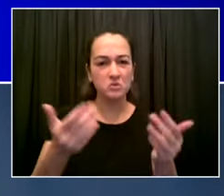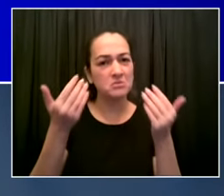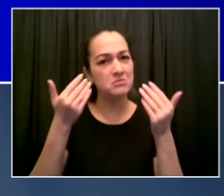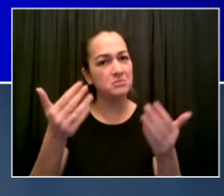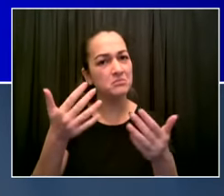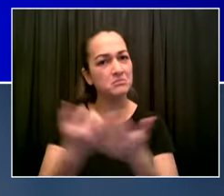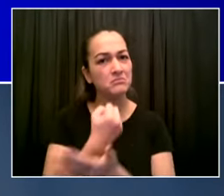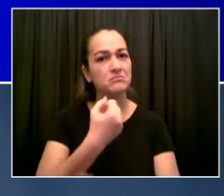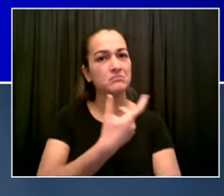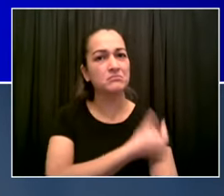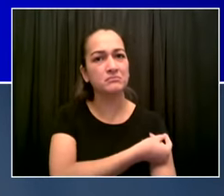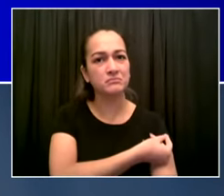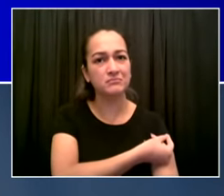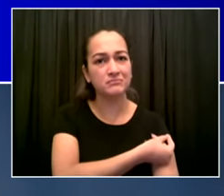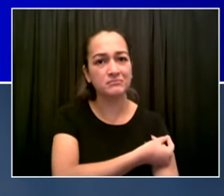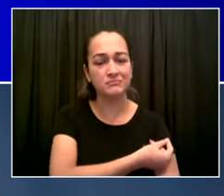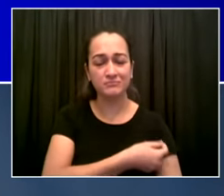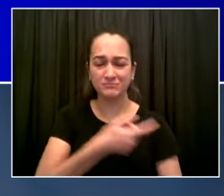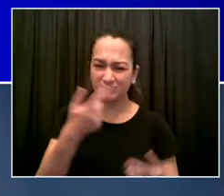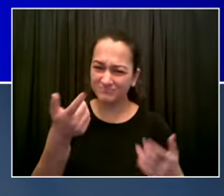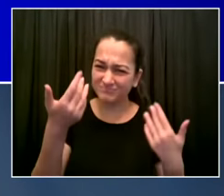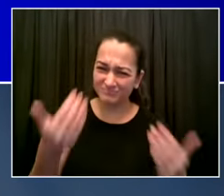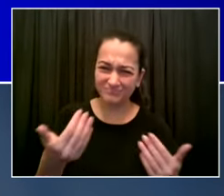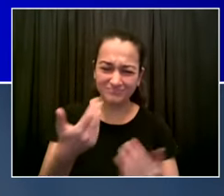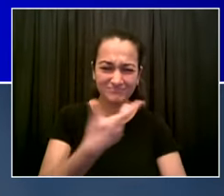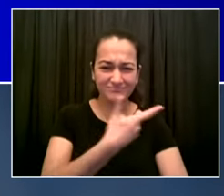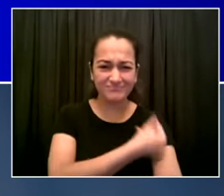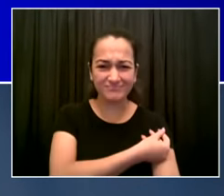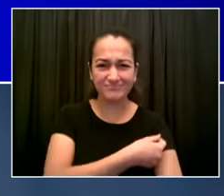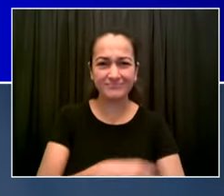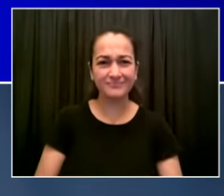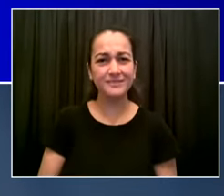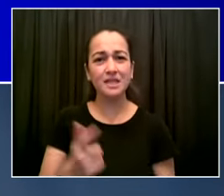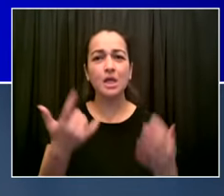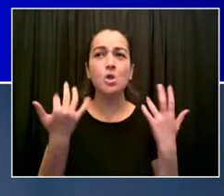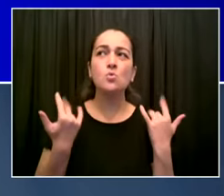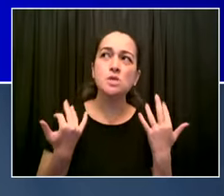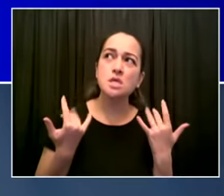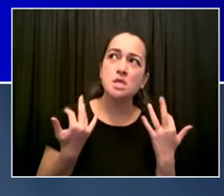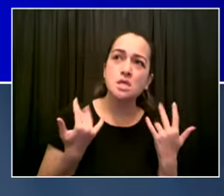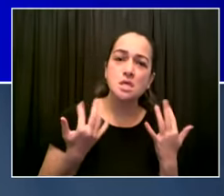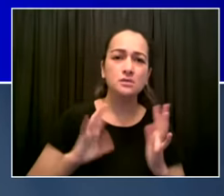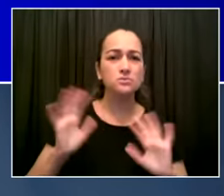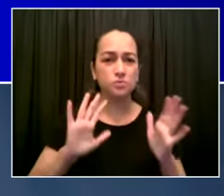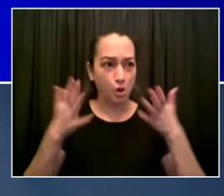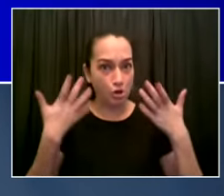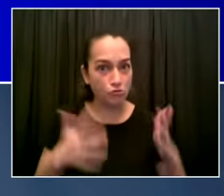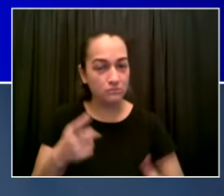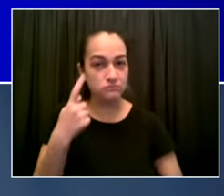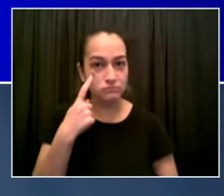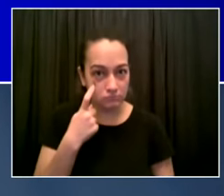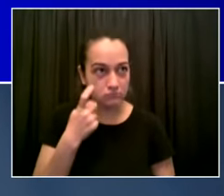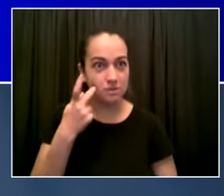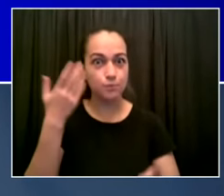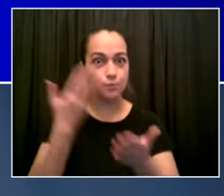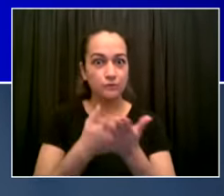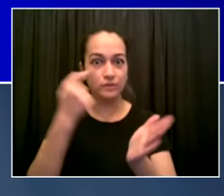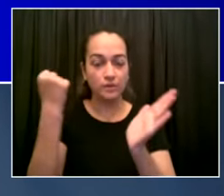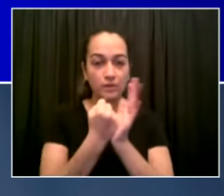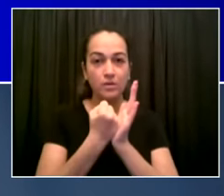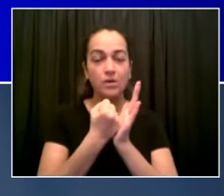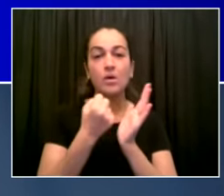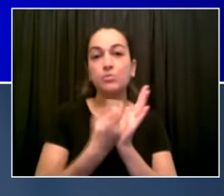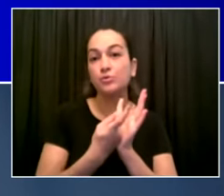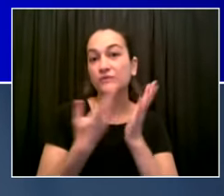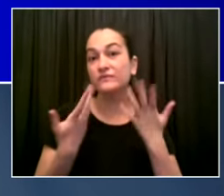please we saw a great example with the brooklyn nets and the barclays center yesterday just cross the rubicon